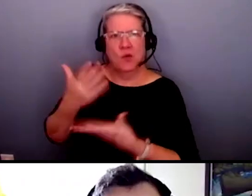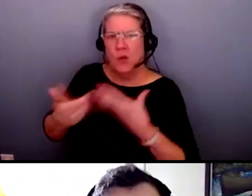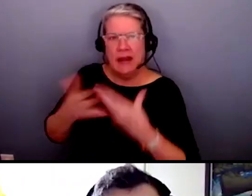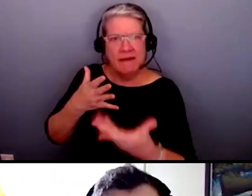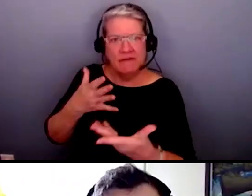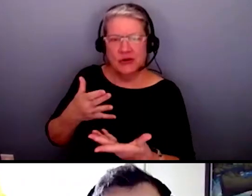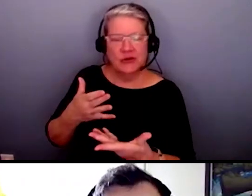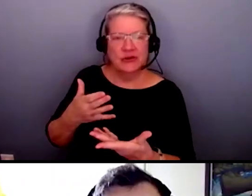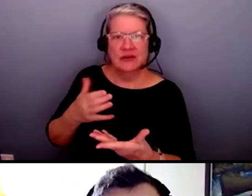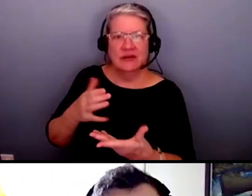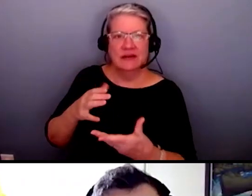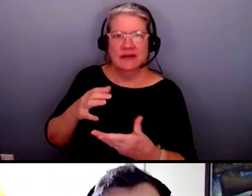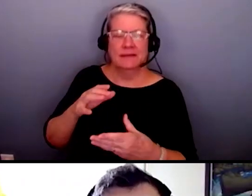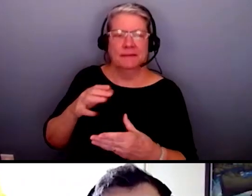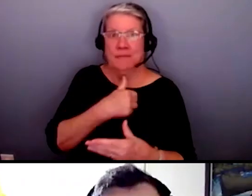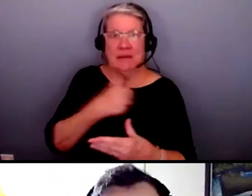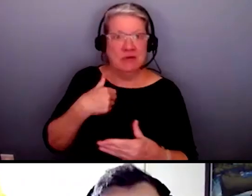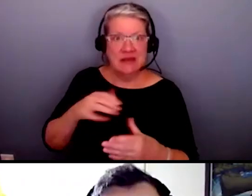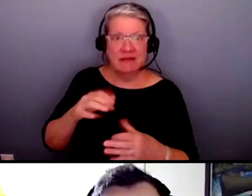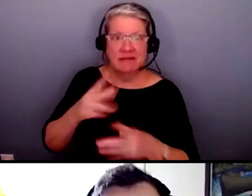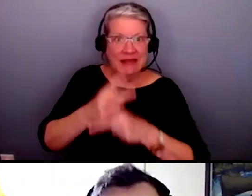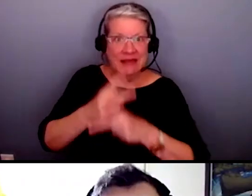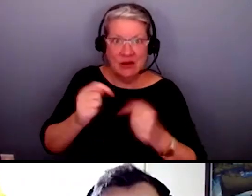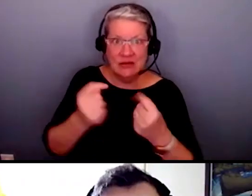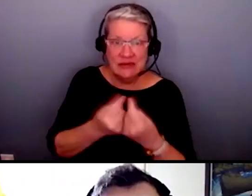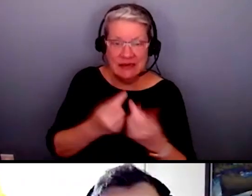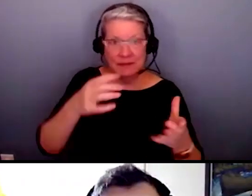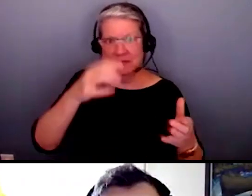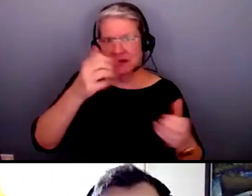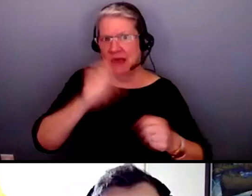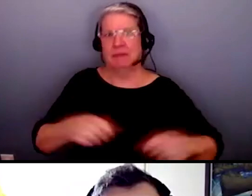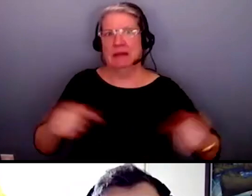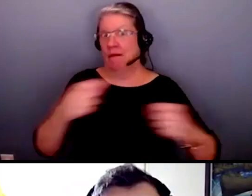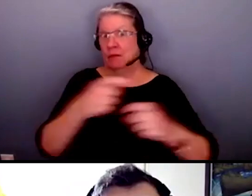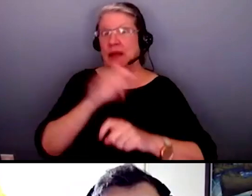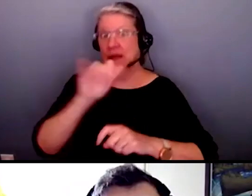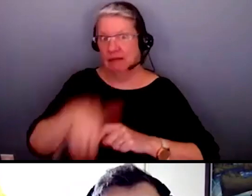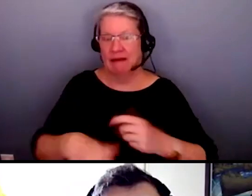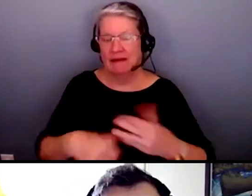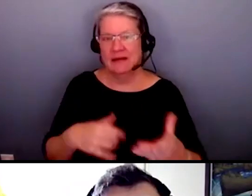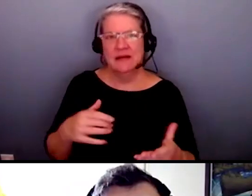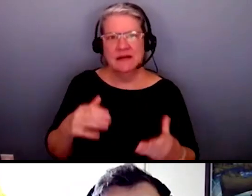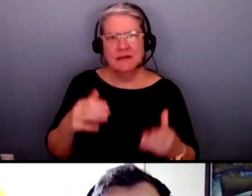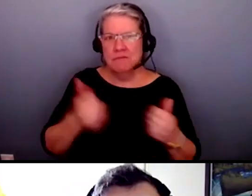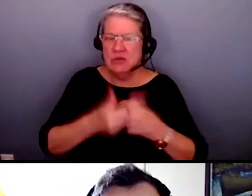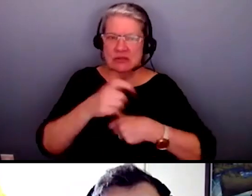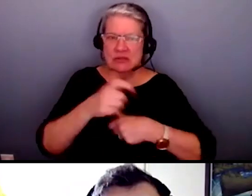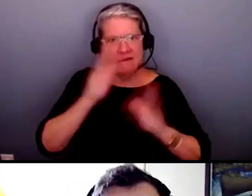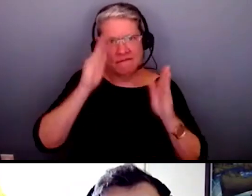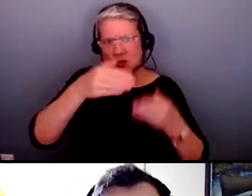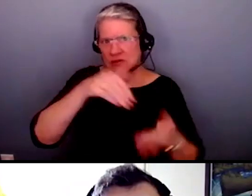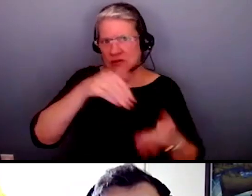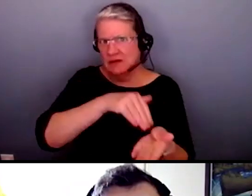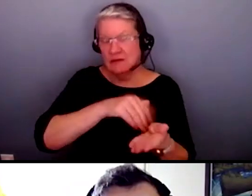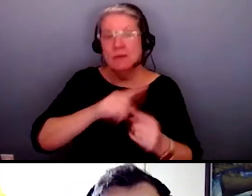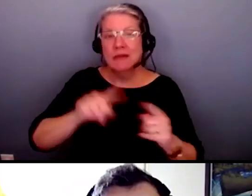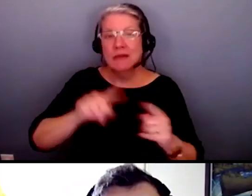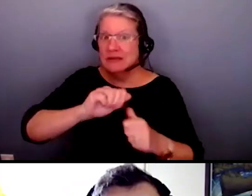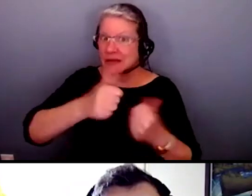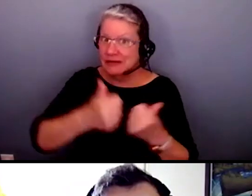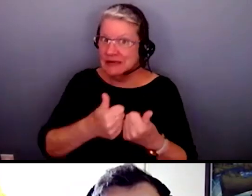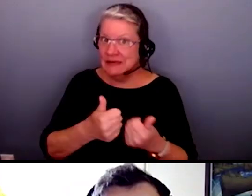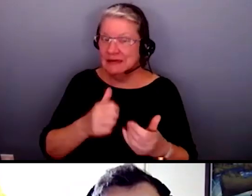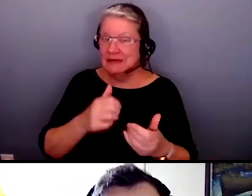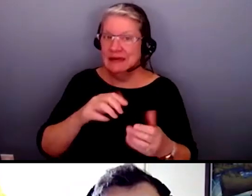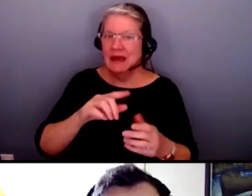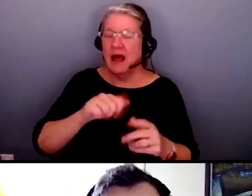different members of the care team because our our care teams are complex it's oftentimes a lot of focus is on the physician but we have many members of the team um